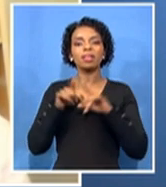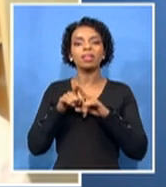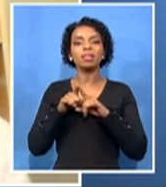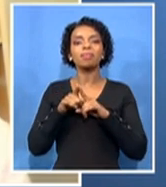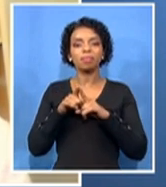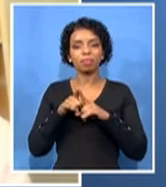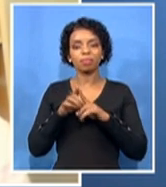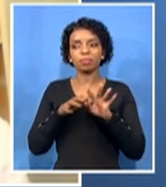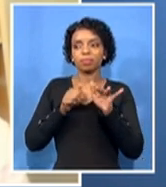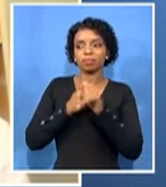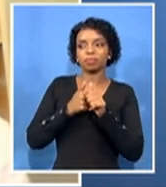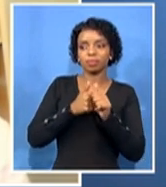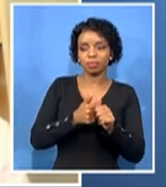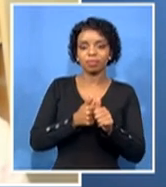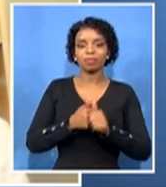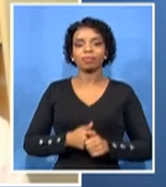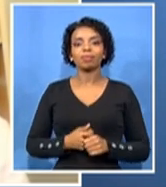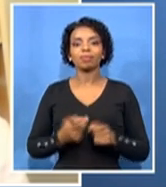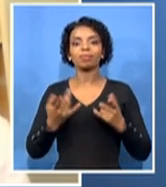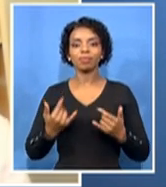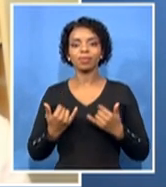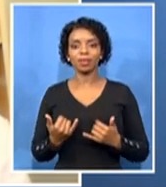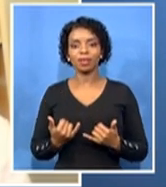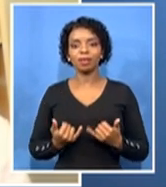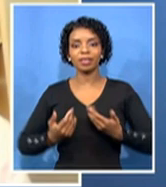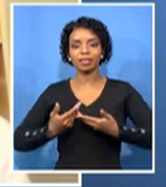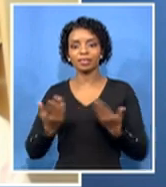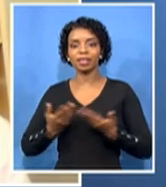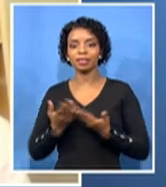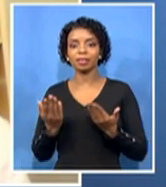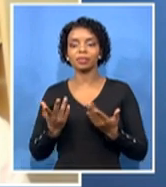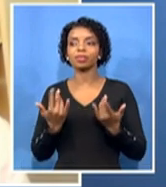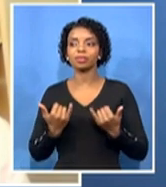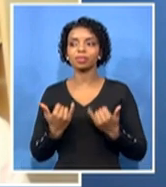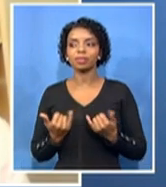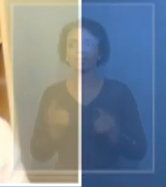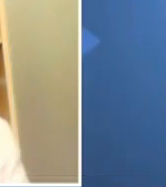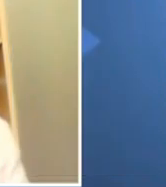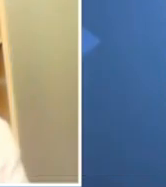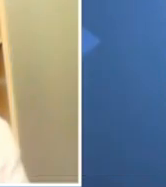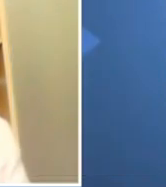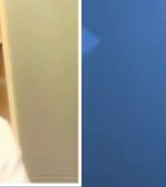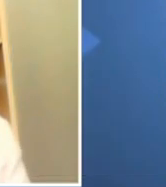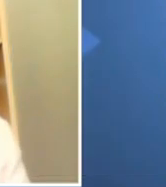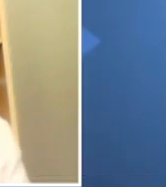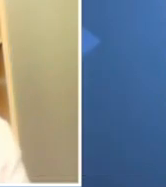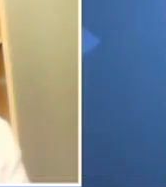that we are wrong is approximately 20%. So it's not a good bet to see that we are wrong. In fact,